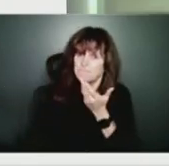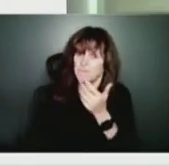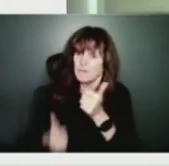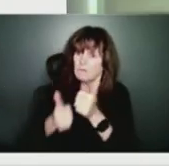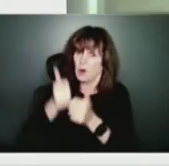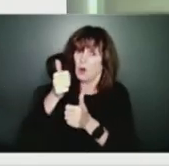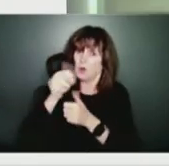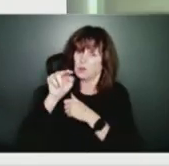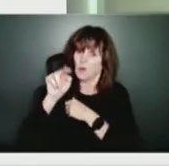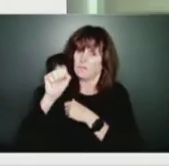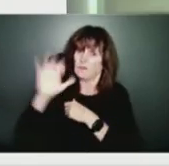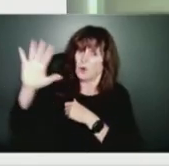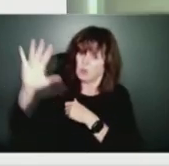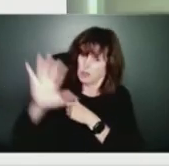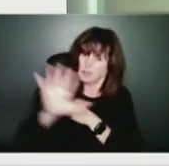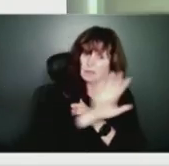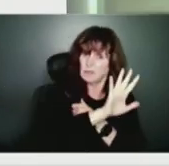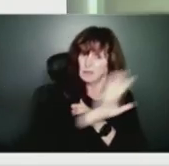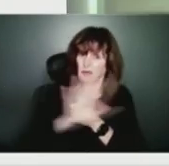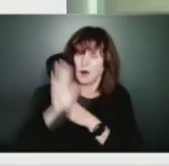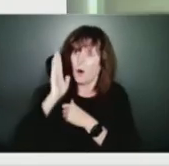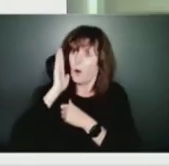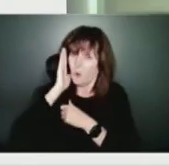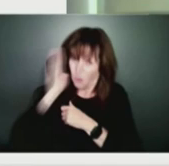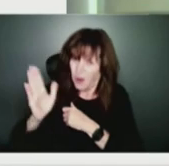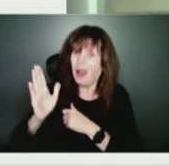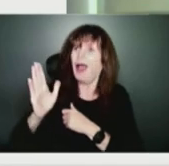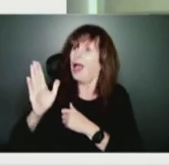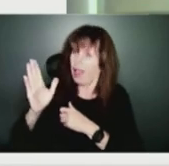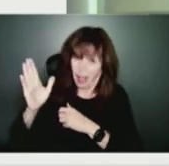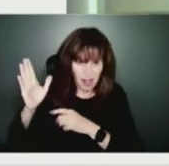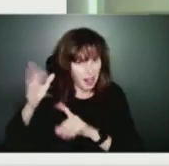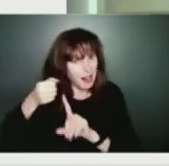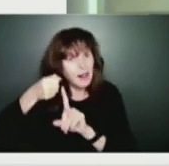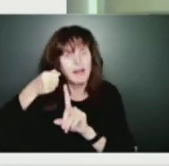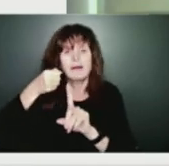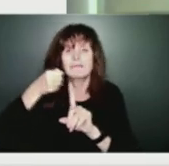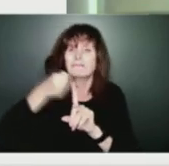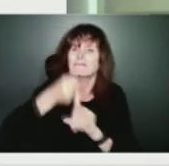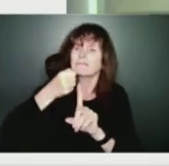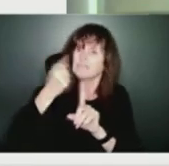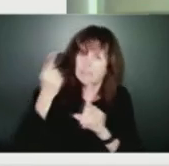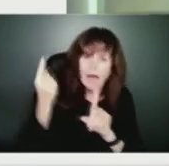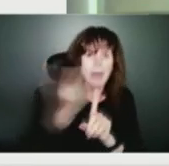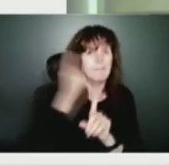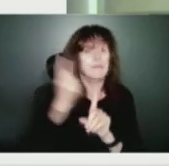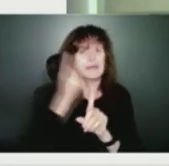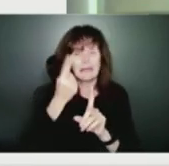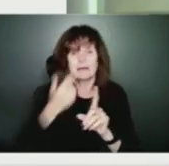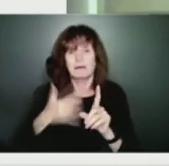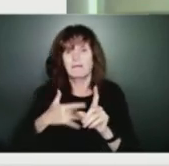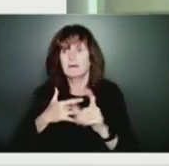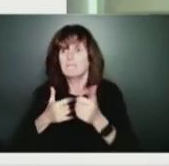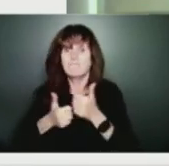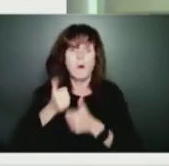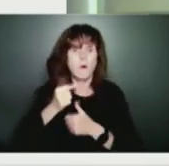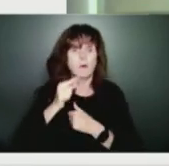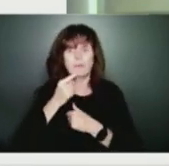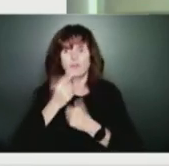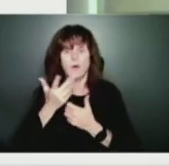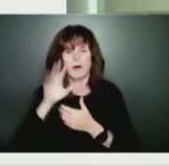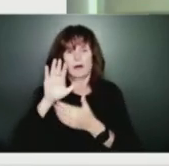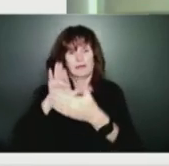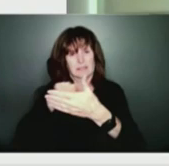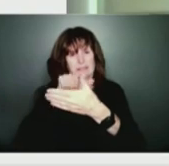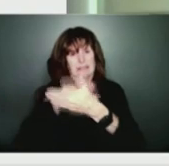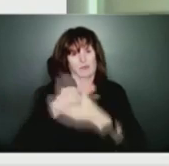another. But we are probably going to see more severe impacts in central and eastern Nova Scotia. Next,